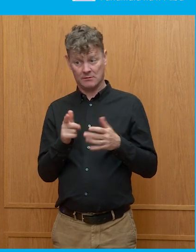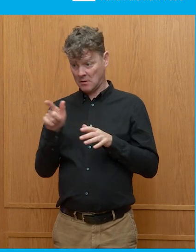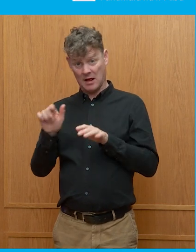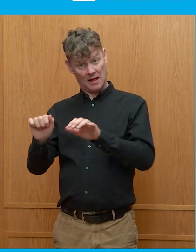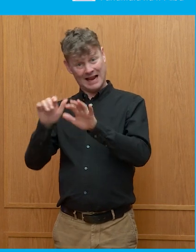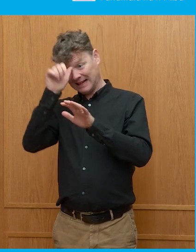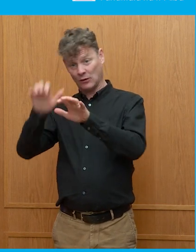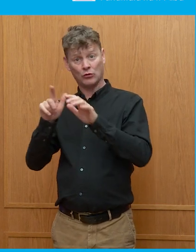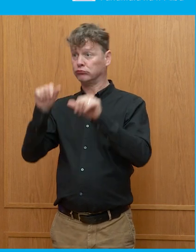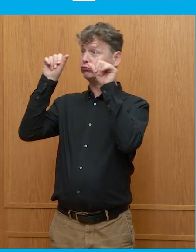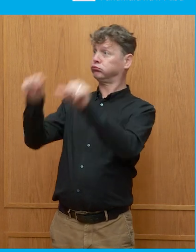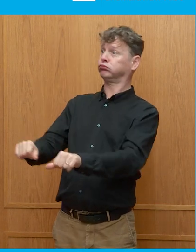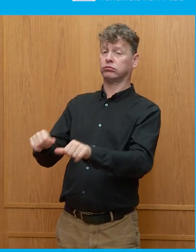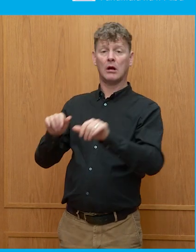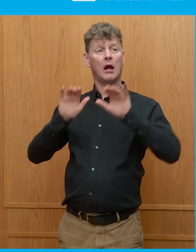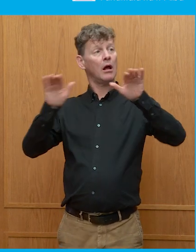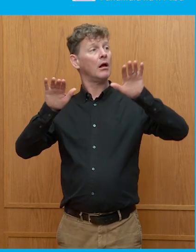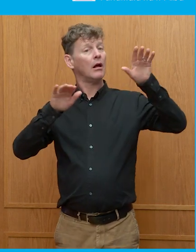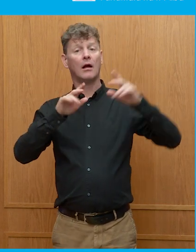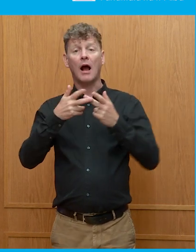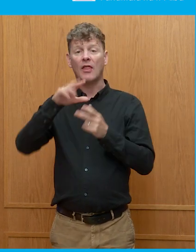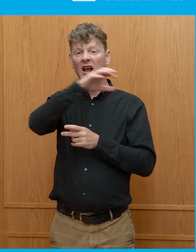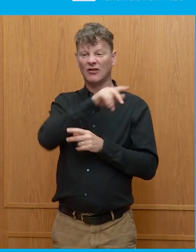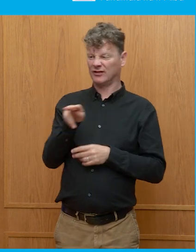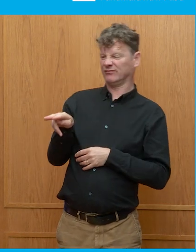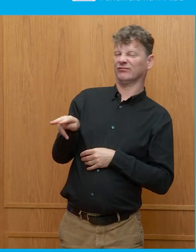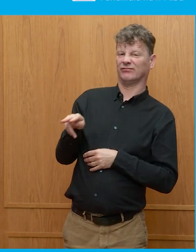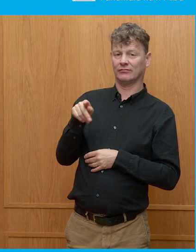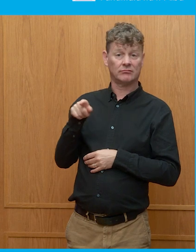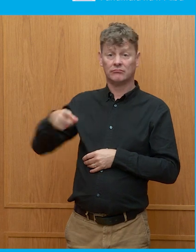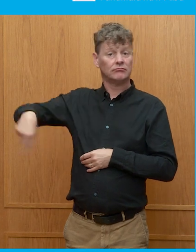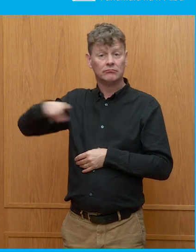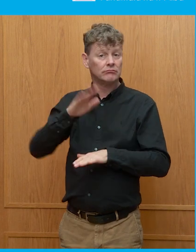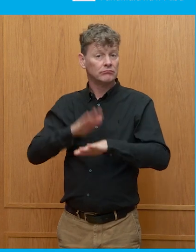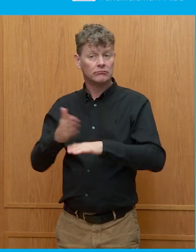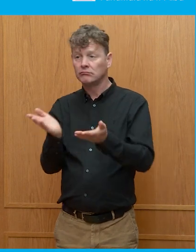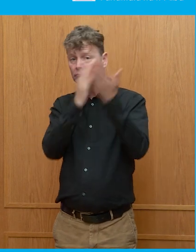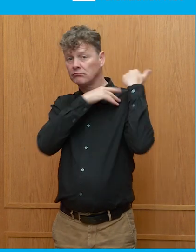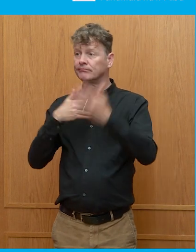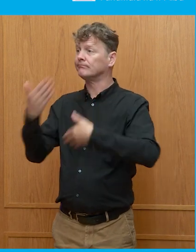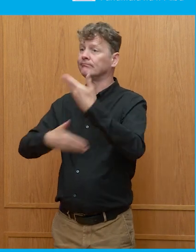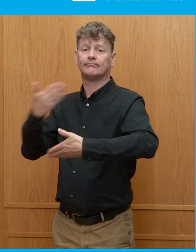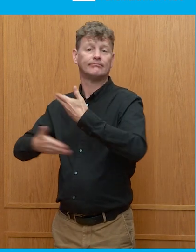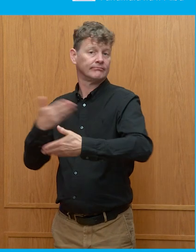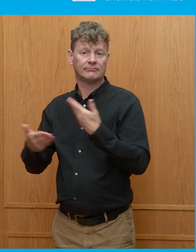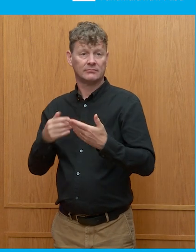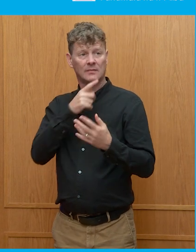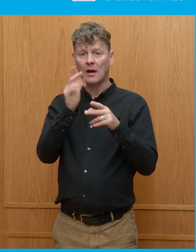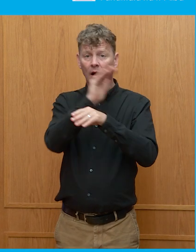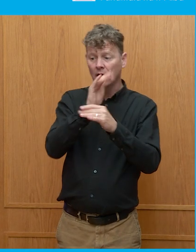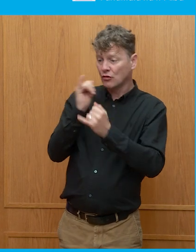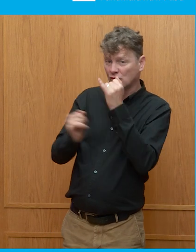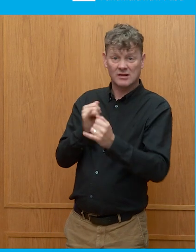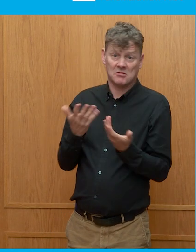And who cares about the people outside who are kind of sneering at you and, you know, criticising the way you do things?